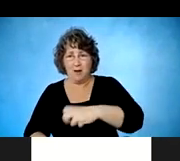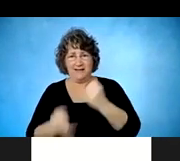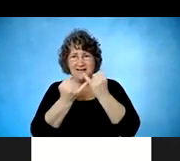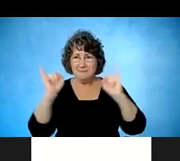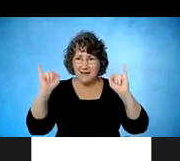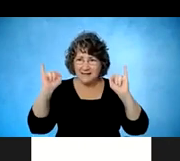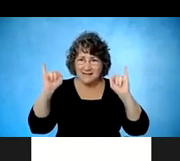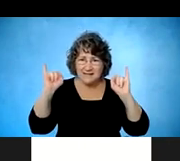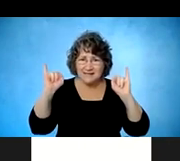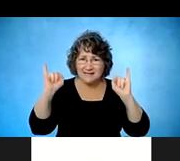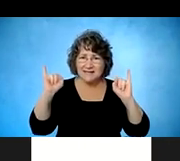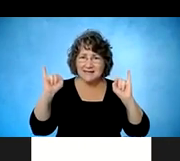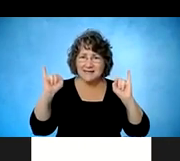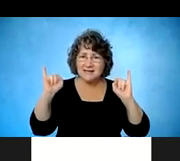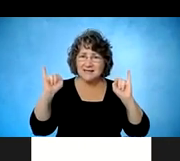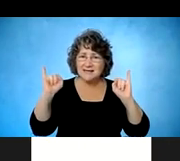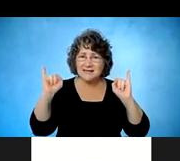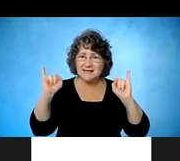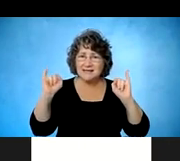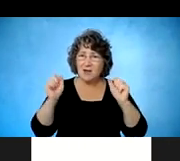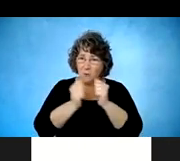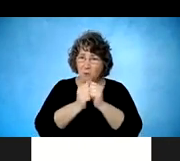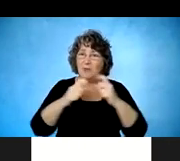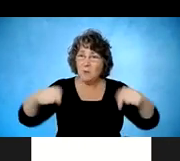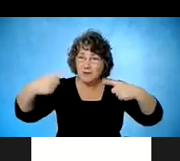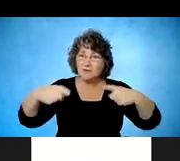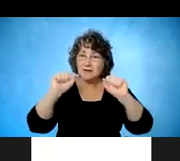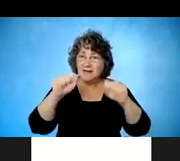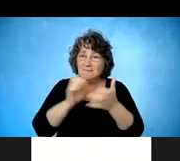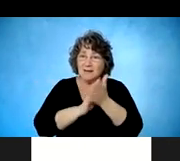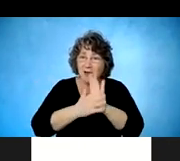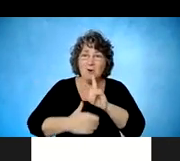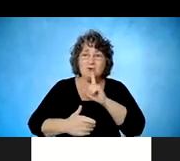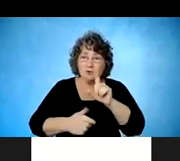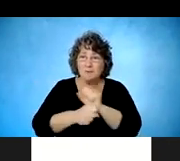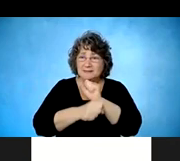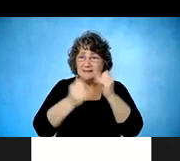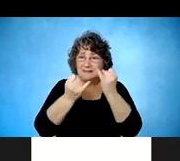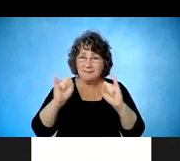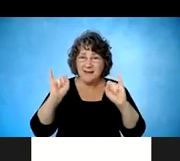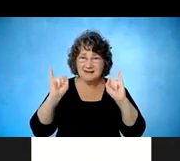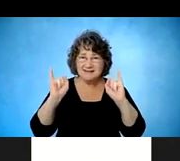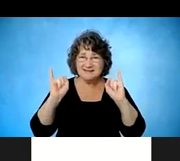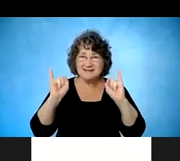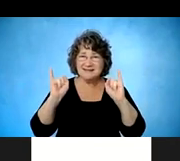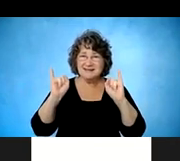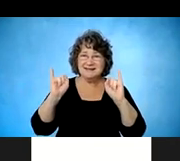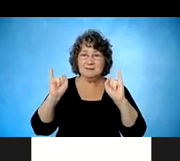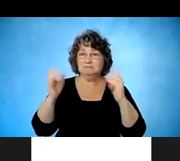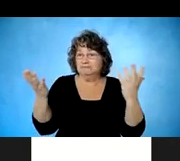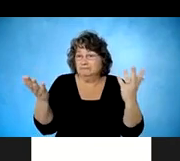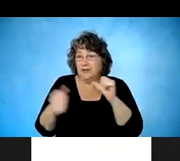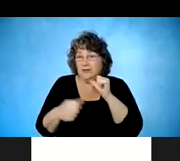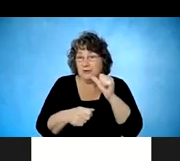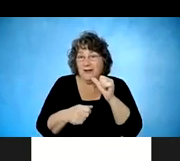So with their wheelchair, they're able to be independent and get out. Even if there isn't a ramp, even if